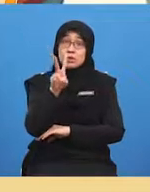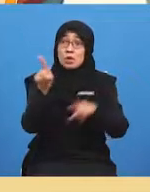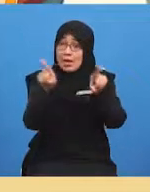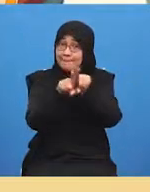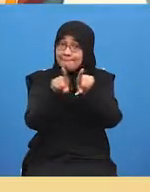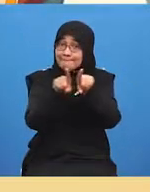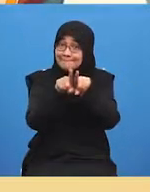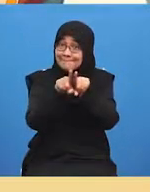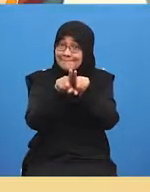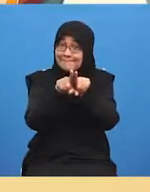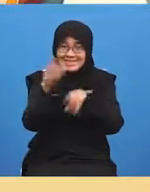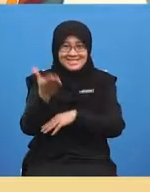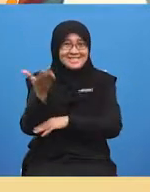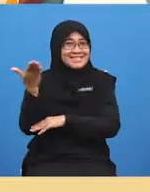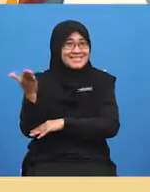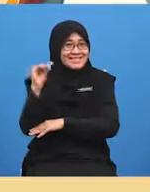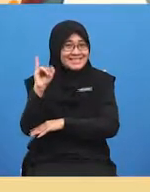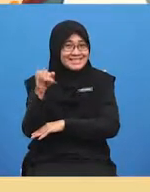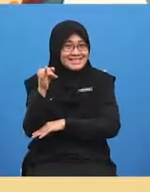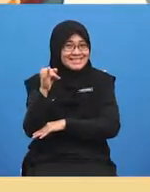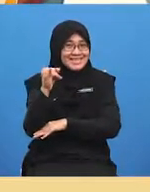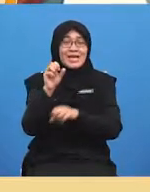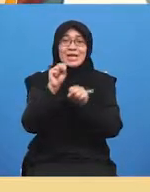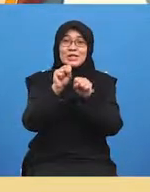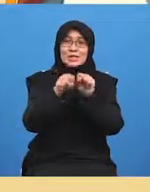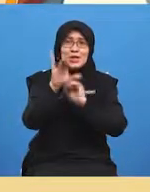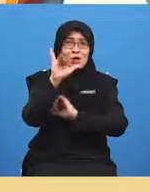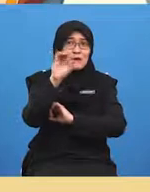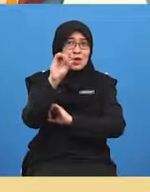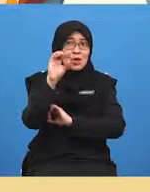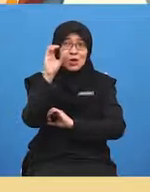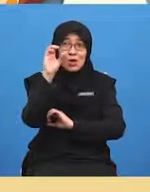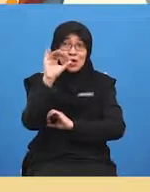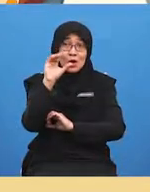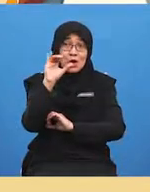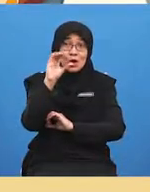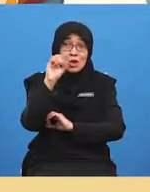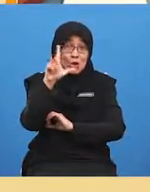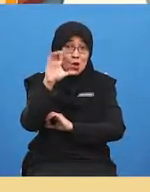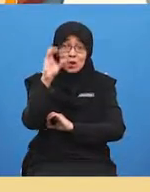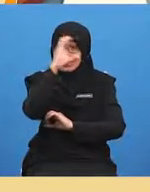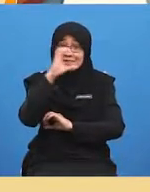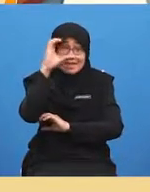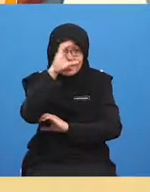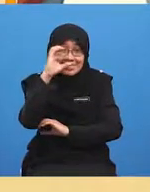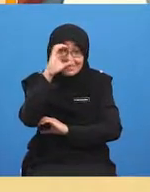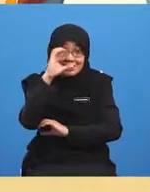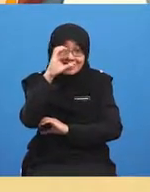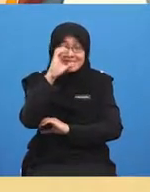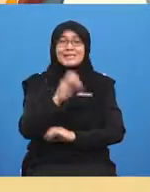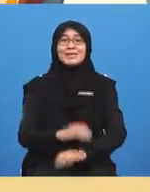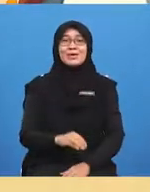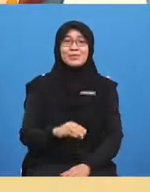things so yolo can you look around our space boys and girls